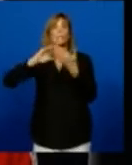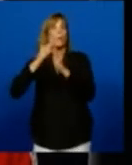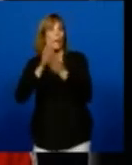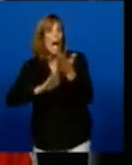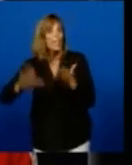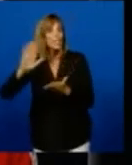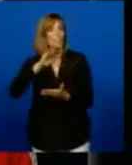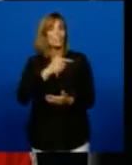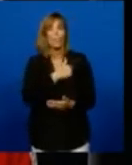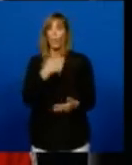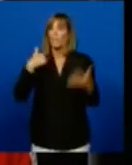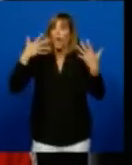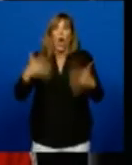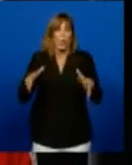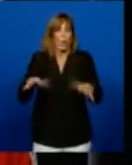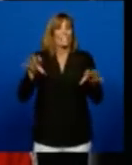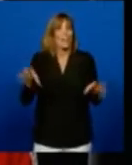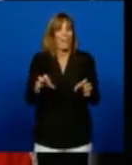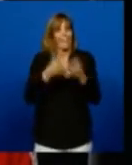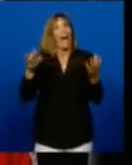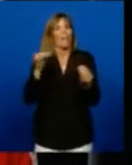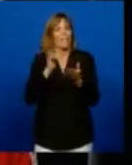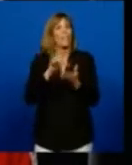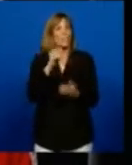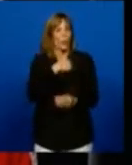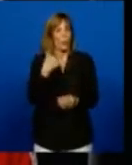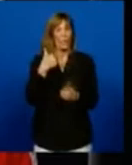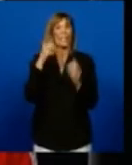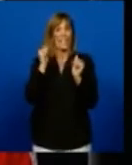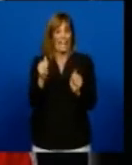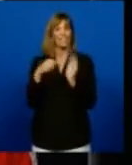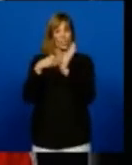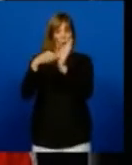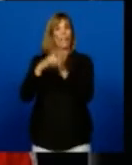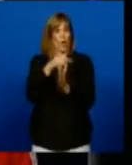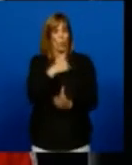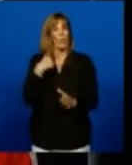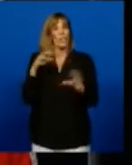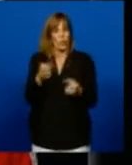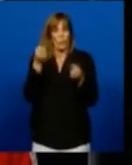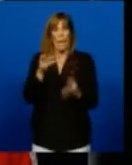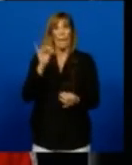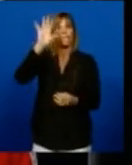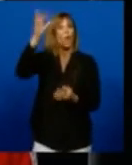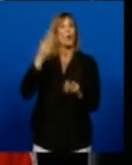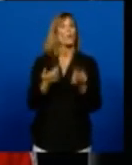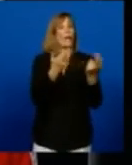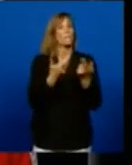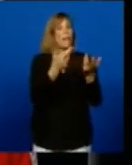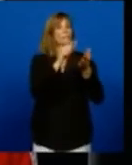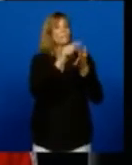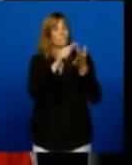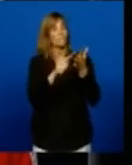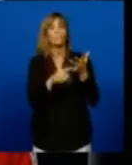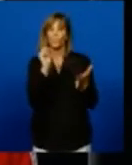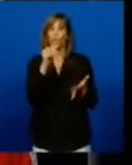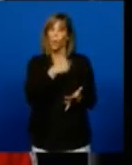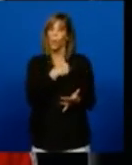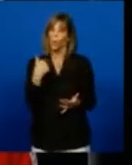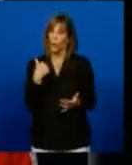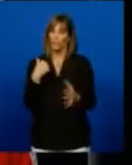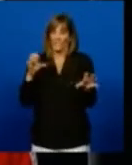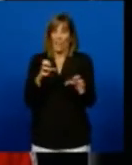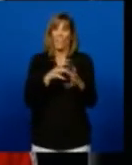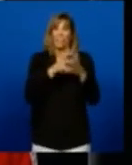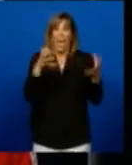been, we'd already done that. So we were able to align that with what some of the recommendations were too. So, you know, we've done a lot